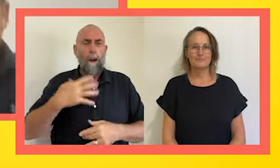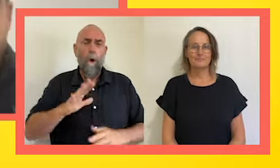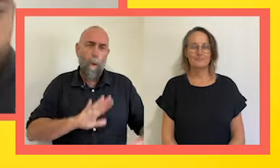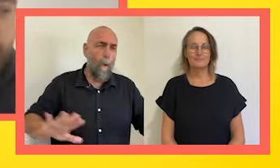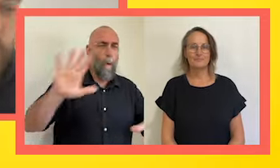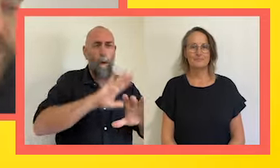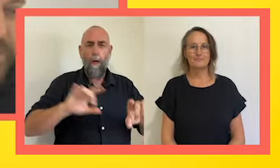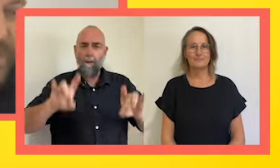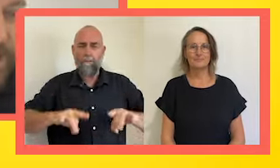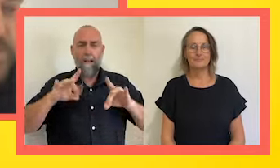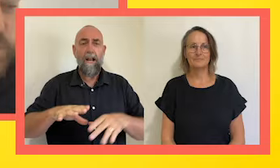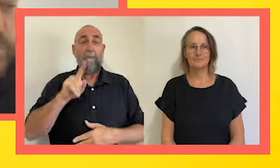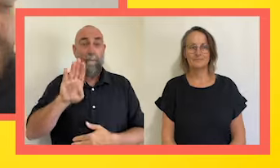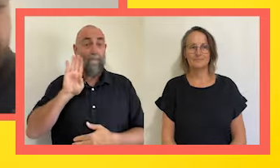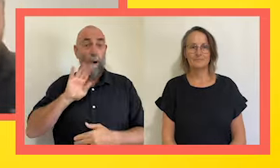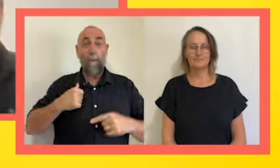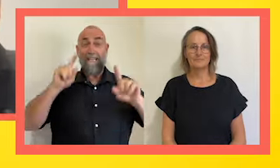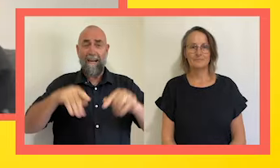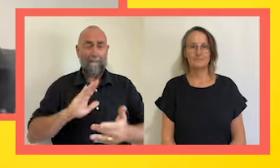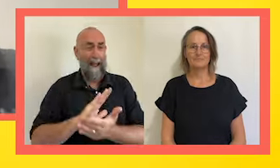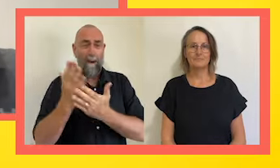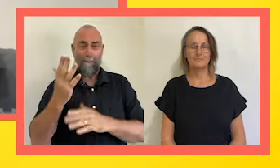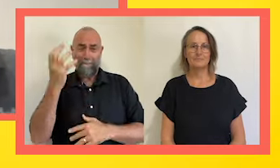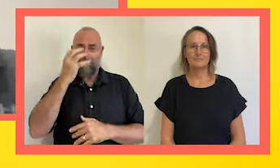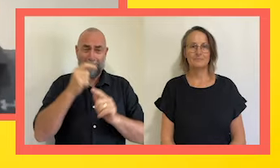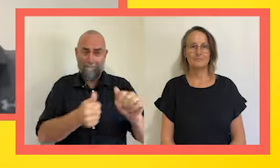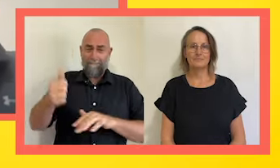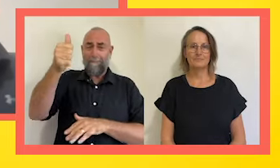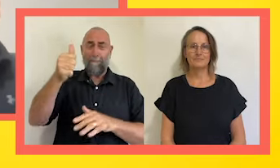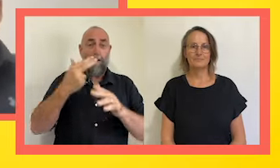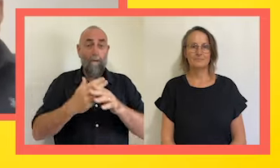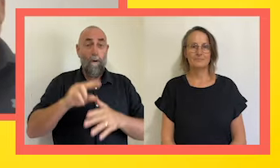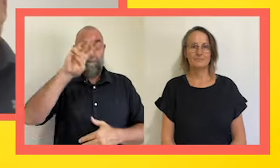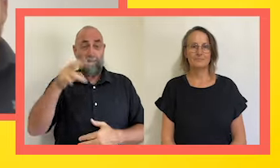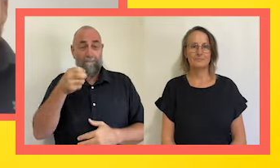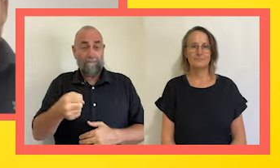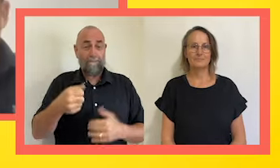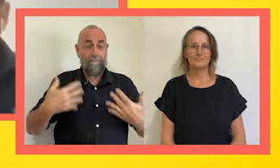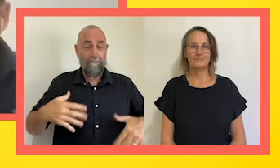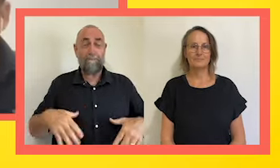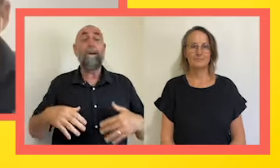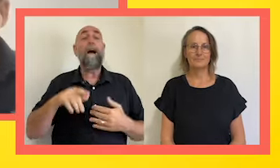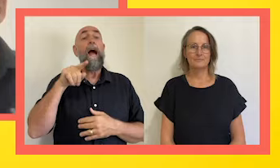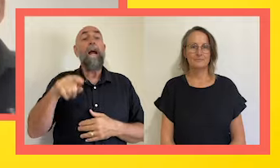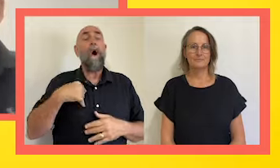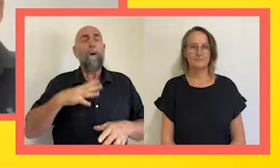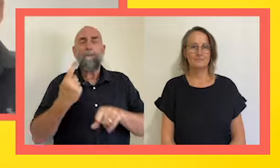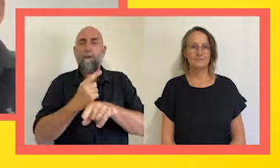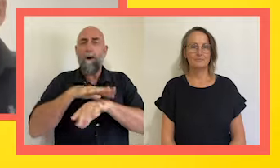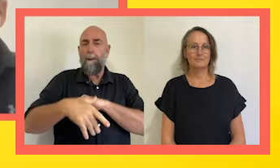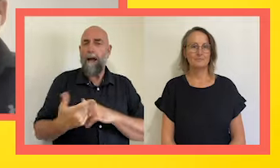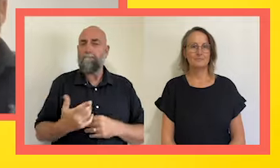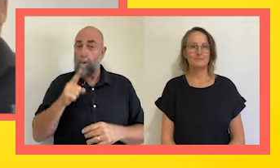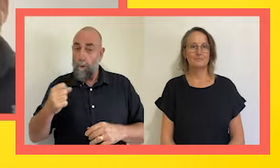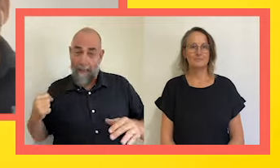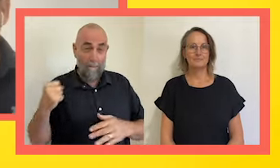And before we speak to one of the absolute stars of the current Paralympic movement, we're going to get into our You Little Ripper moment. So, Sarah, this is a part of the show where